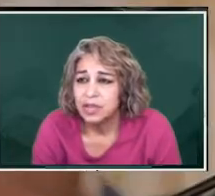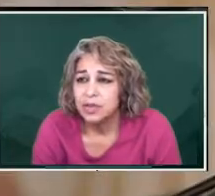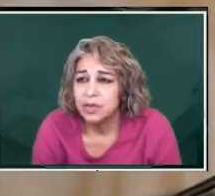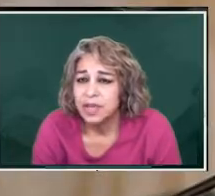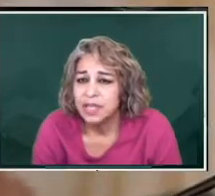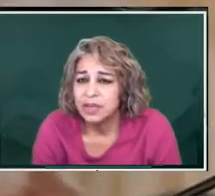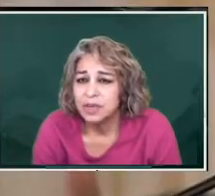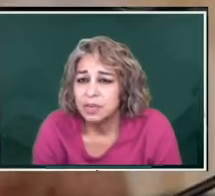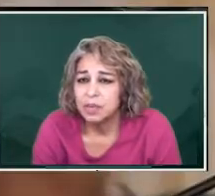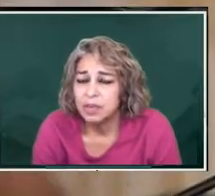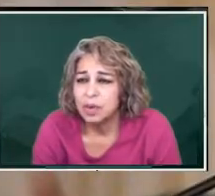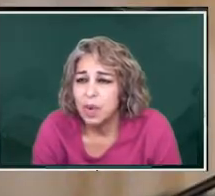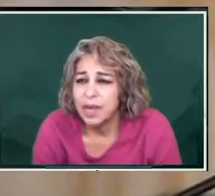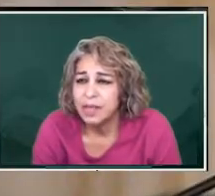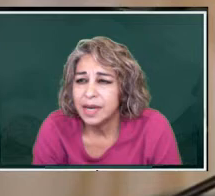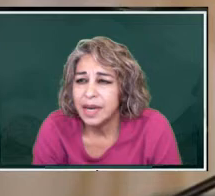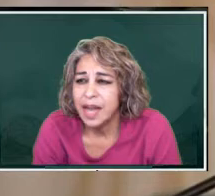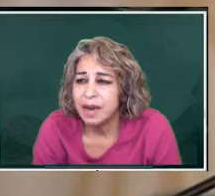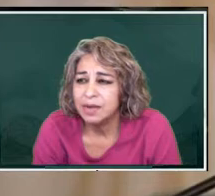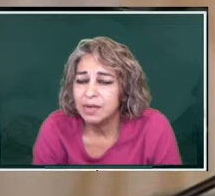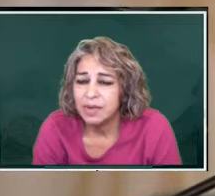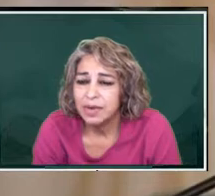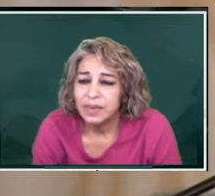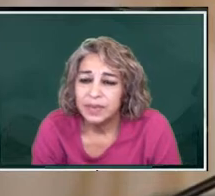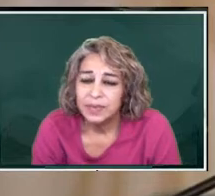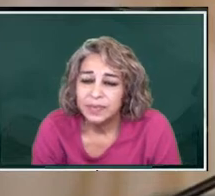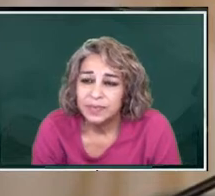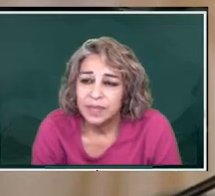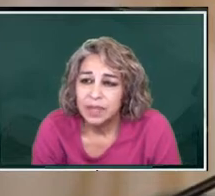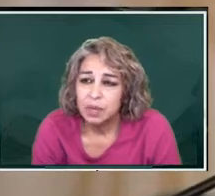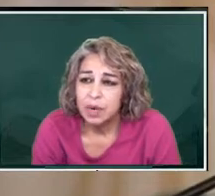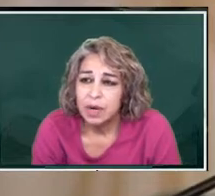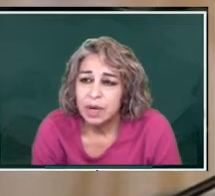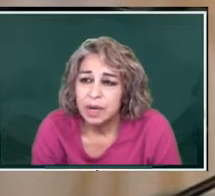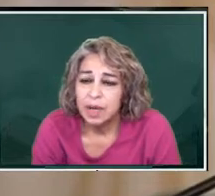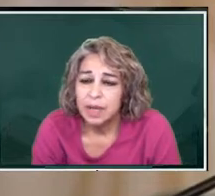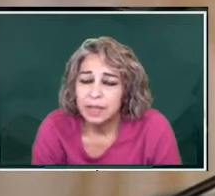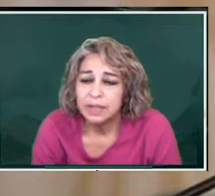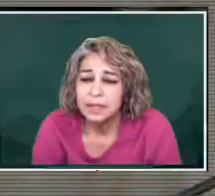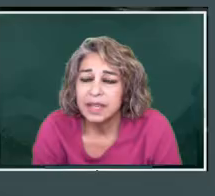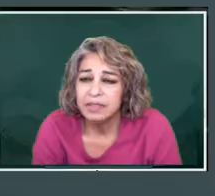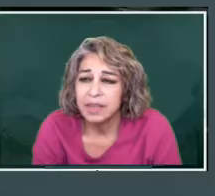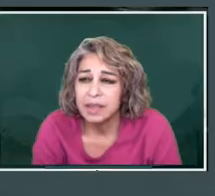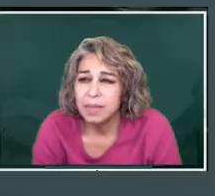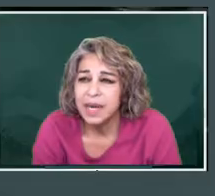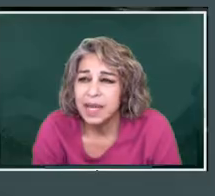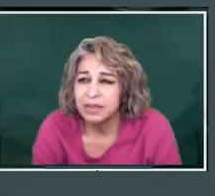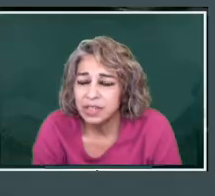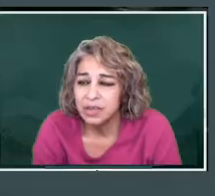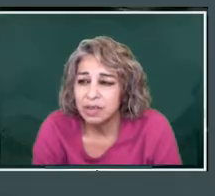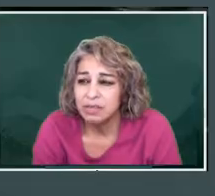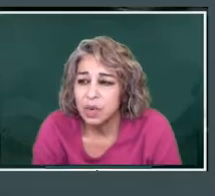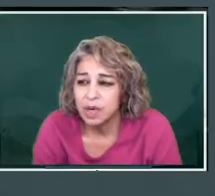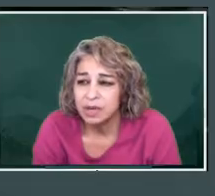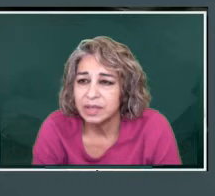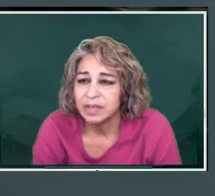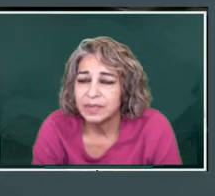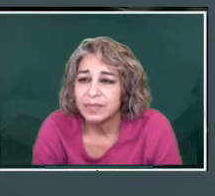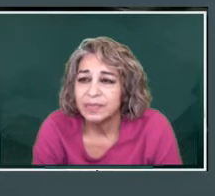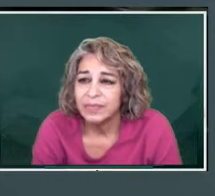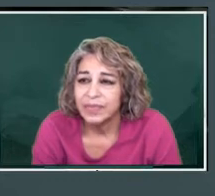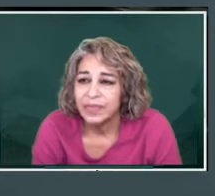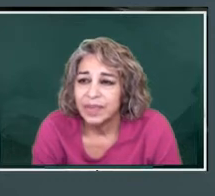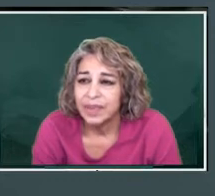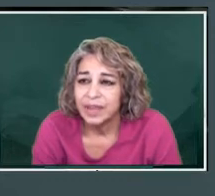do into the way that now we're giving the money out to the workers